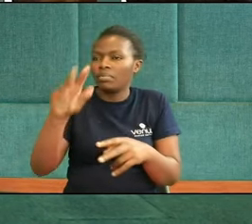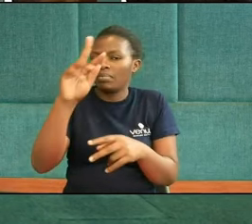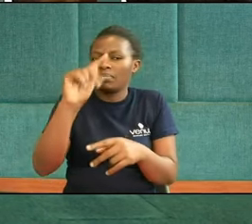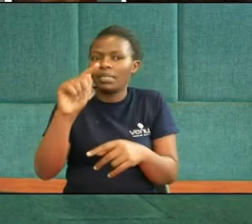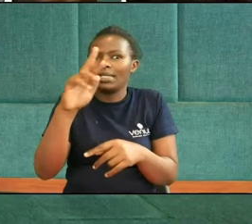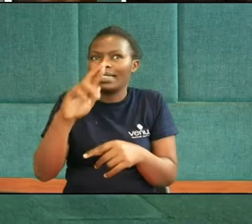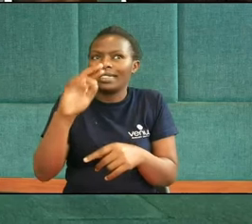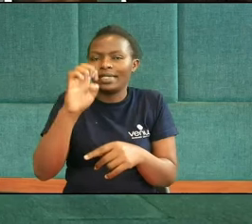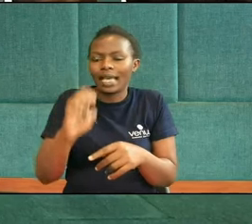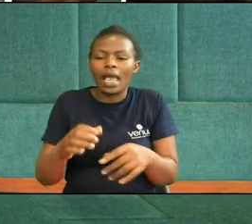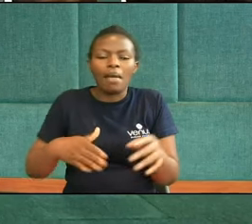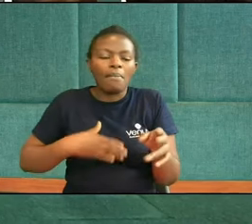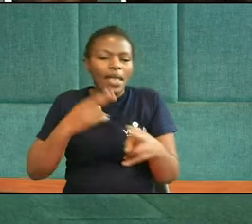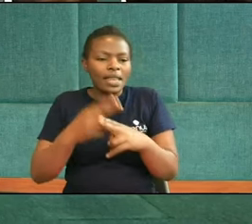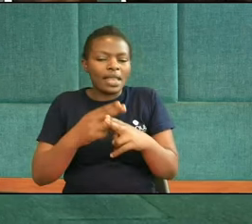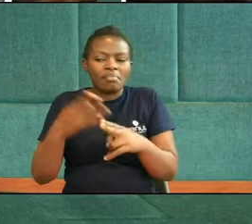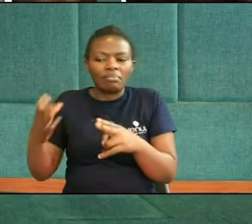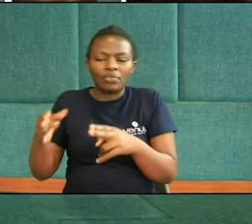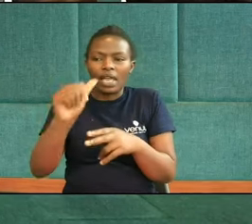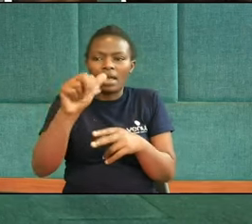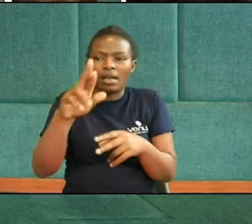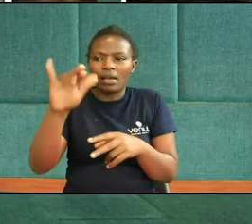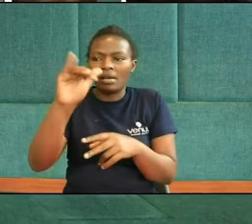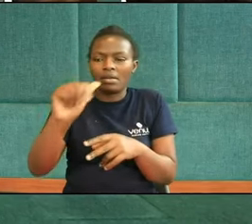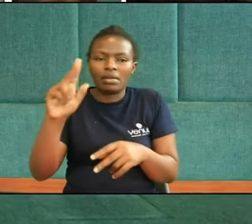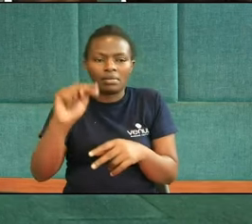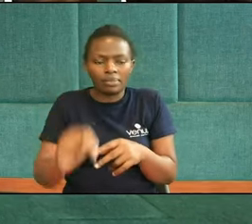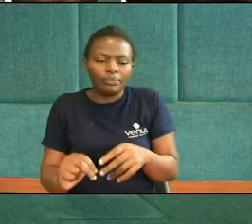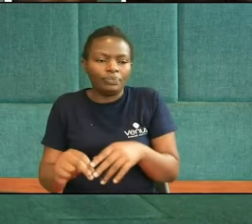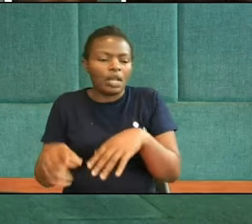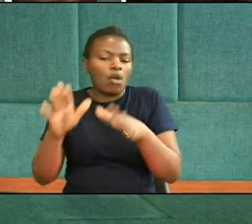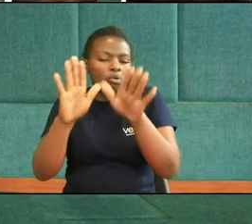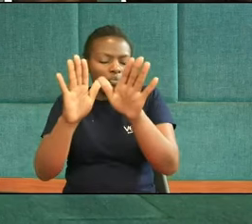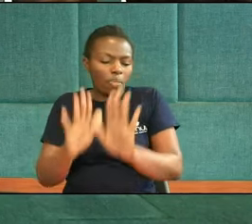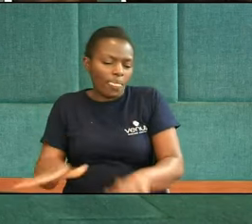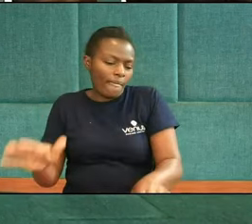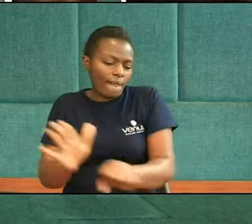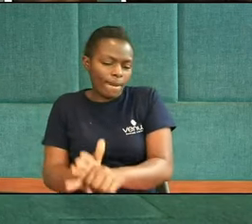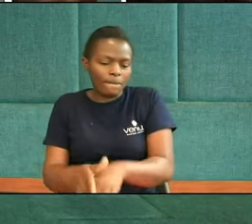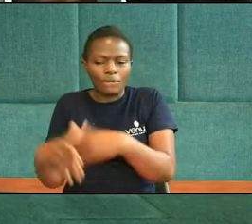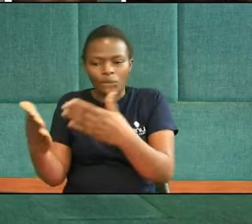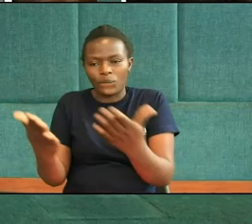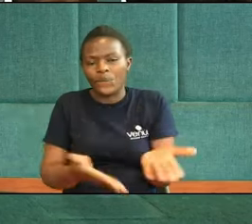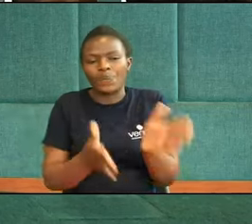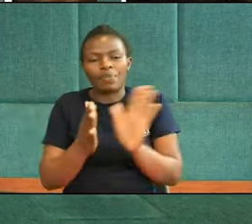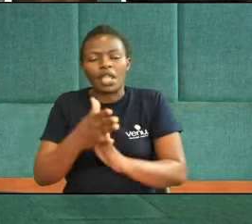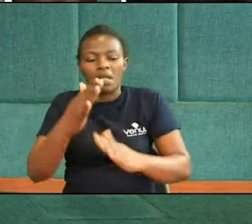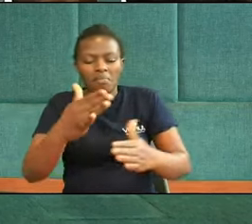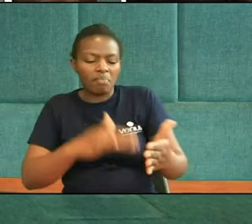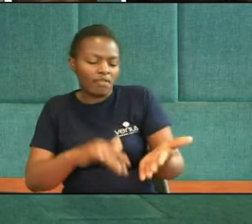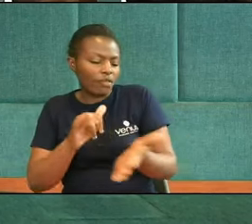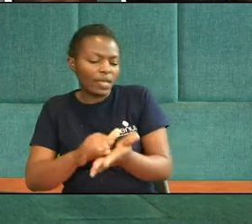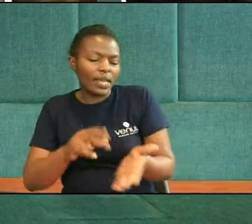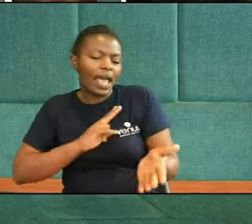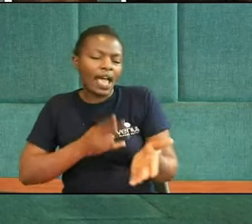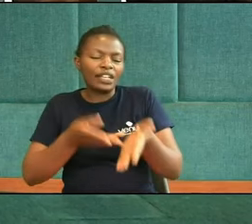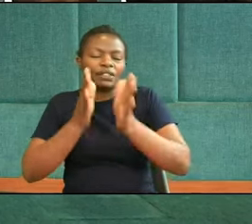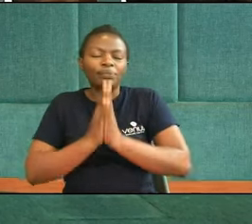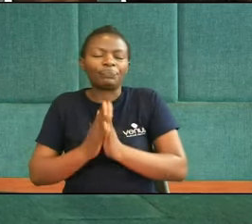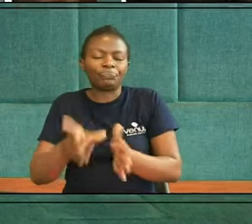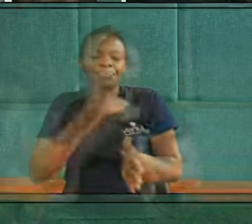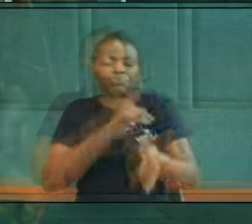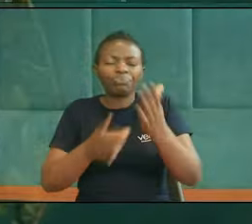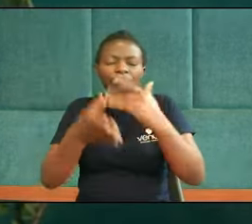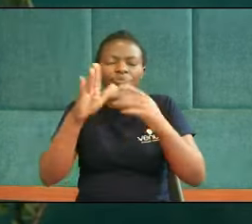My name is Ariana Wonderful, well, let's get right into it But before we do, let's say a prayer Dear